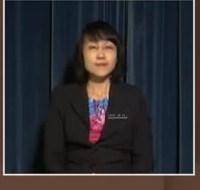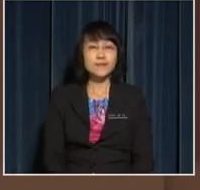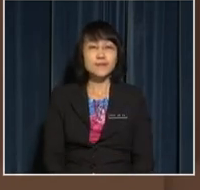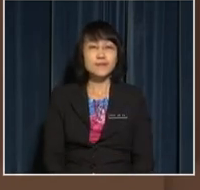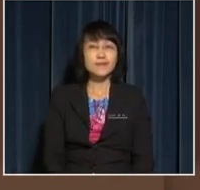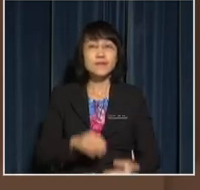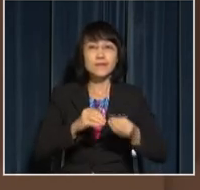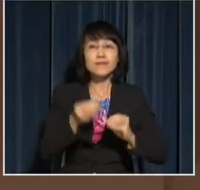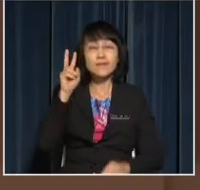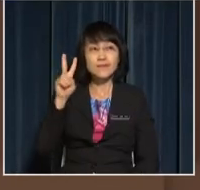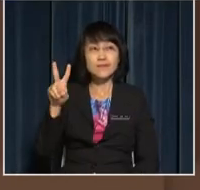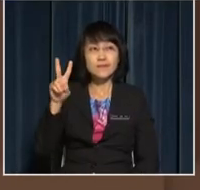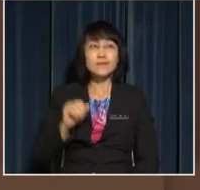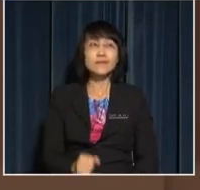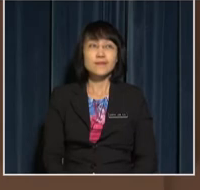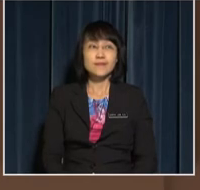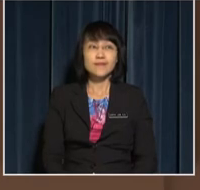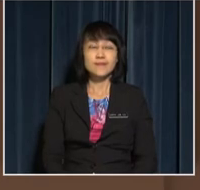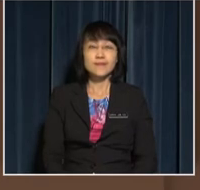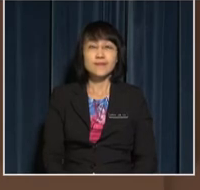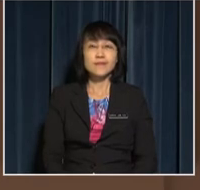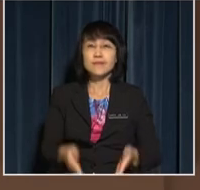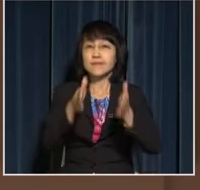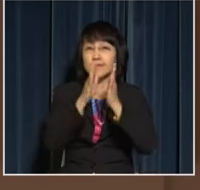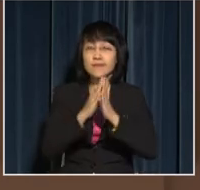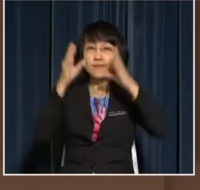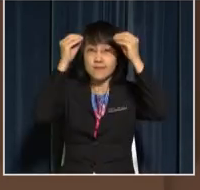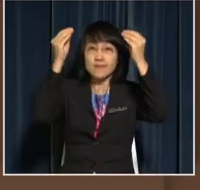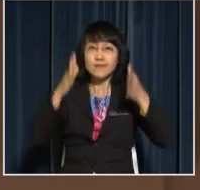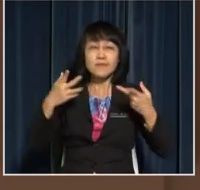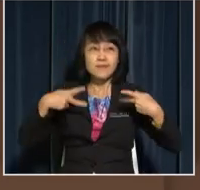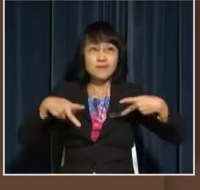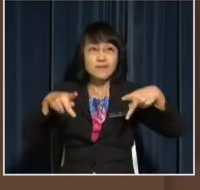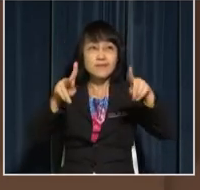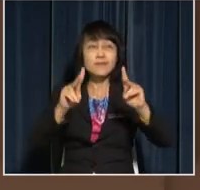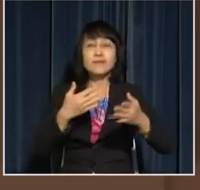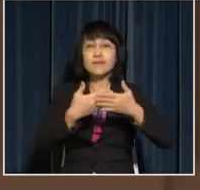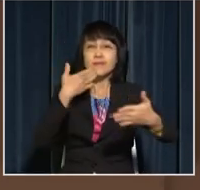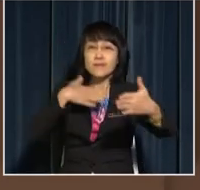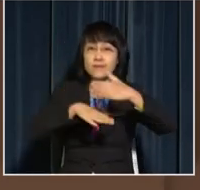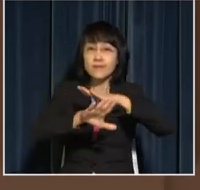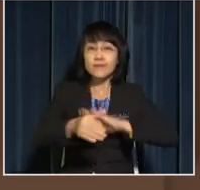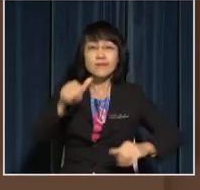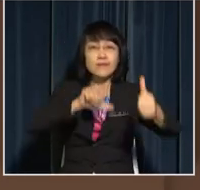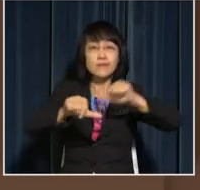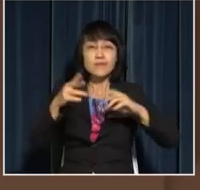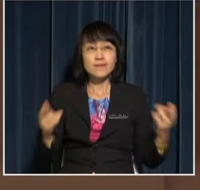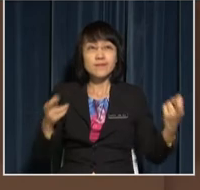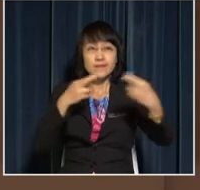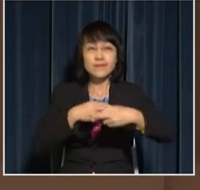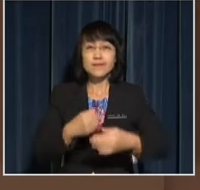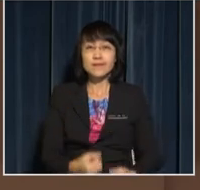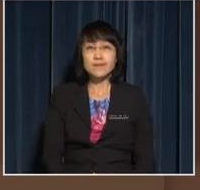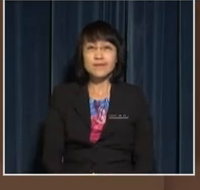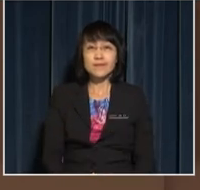Number two Ask for the teacher's permission before entering the Science Room